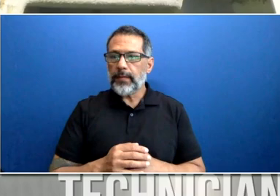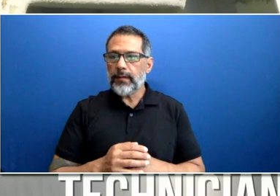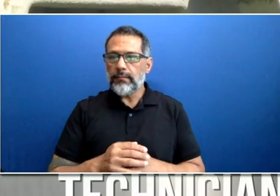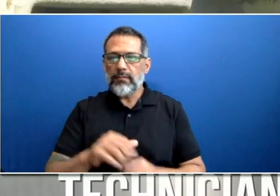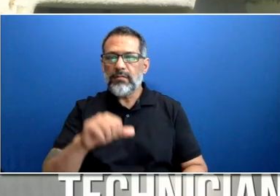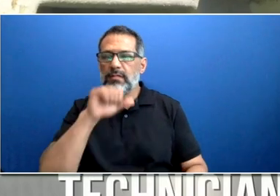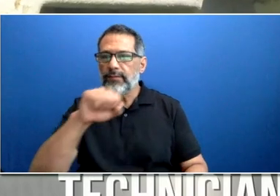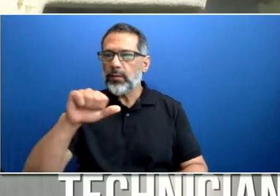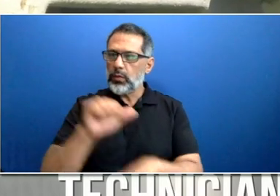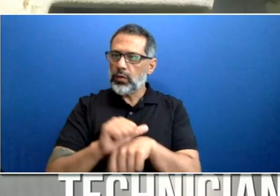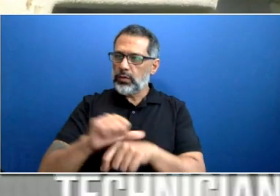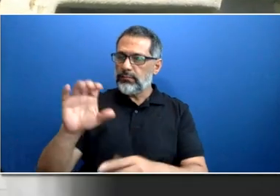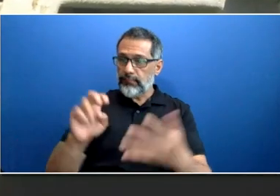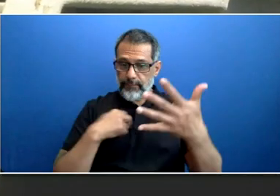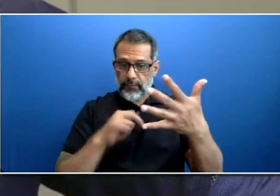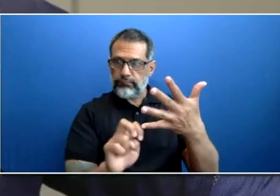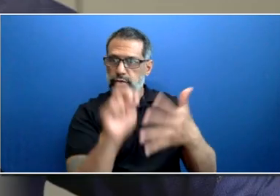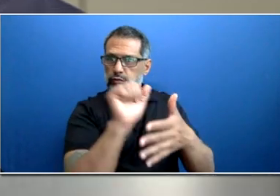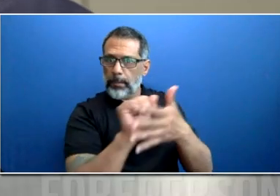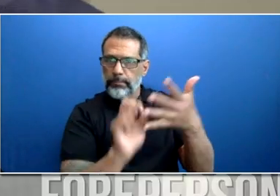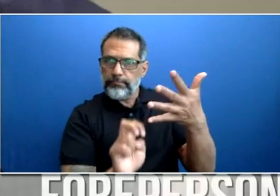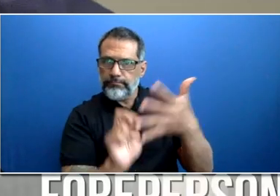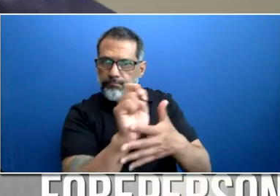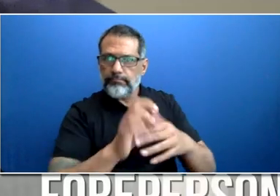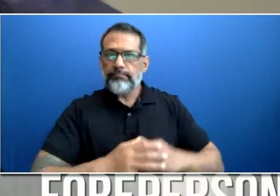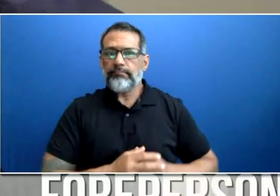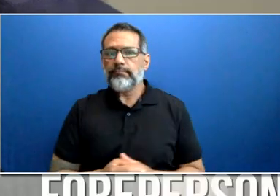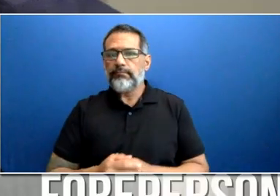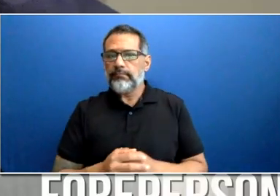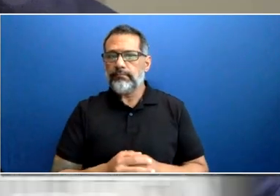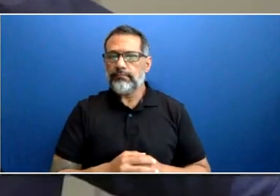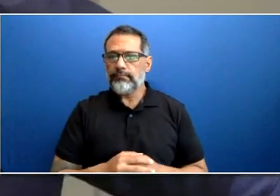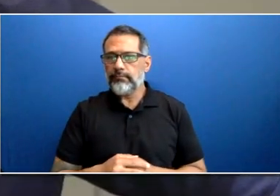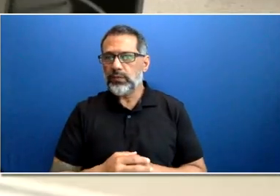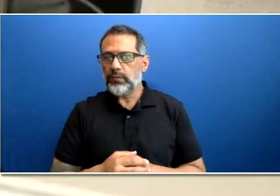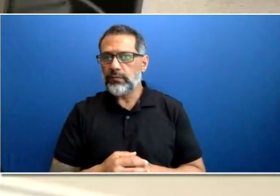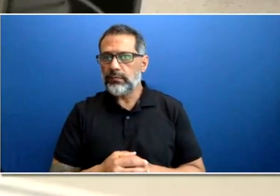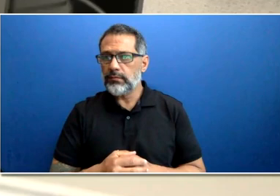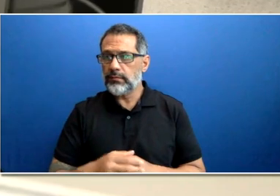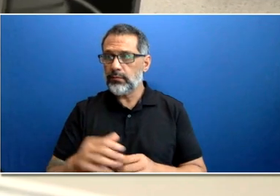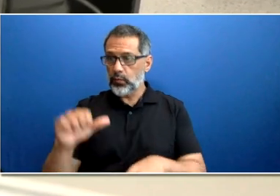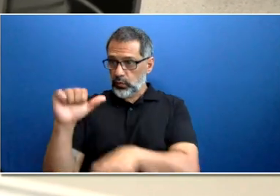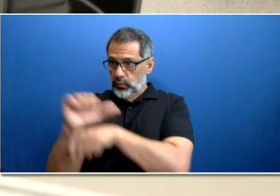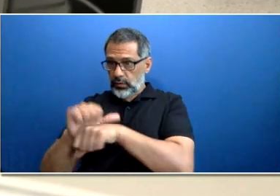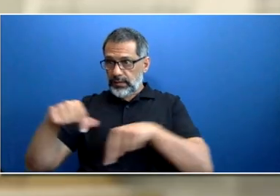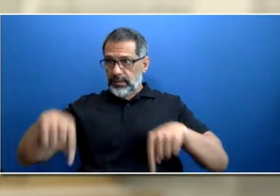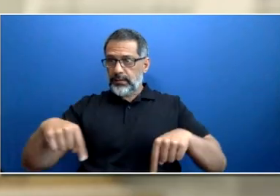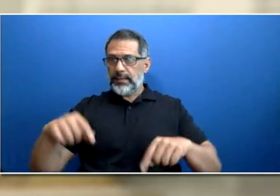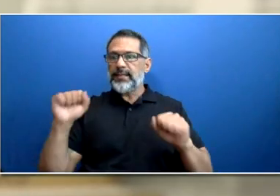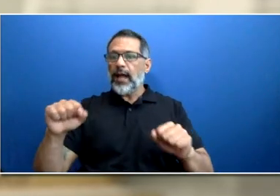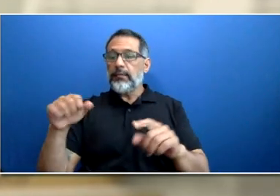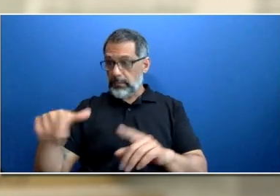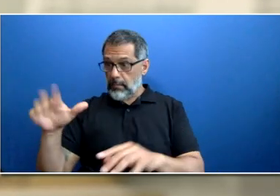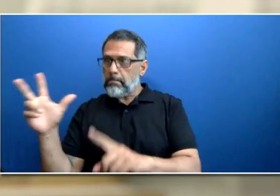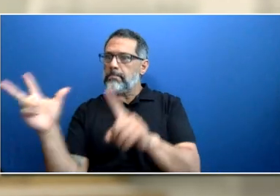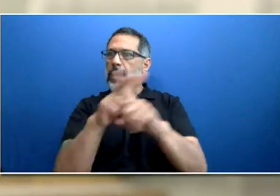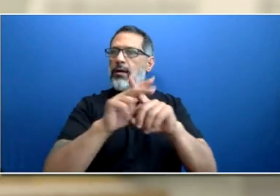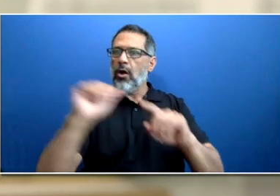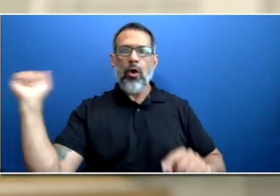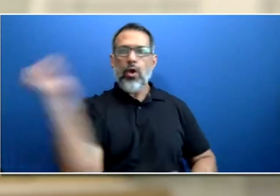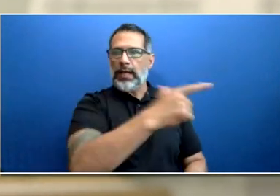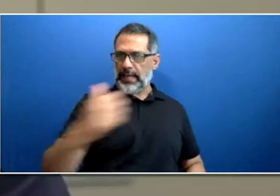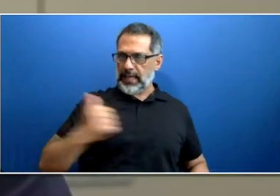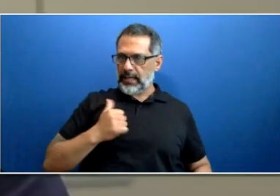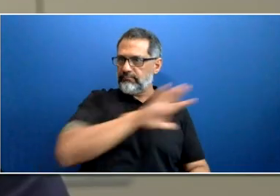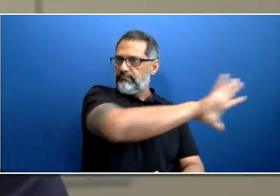trade license is transferable across the country. I started as a mechanic and I've been able to quickly move up into management and being able to manage maintenance